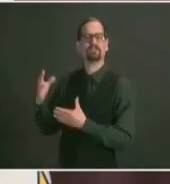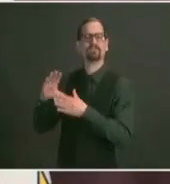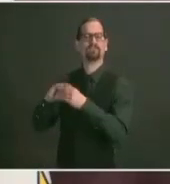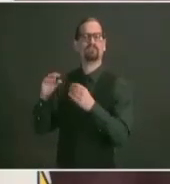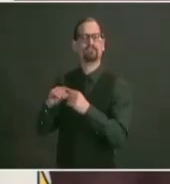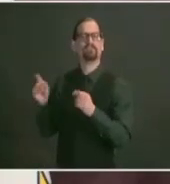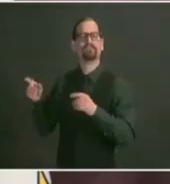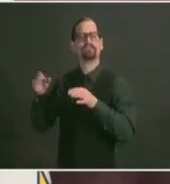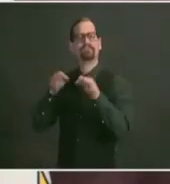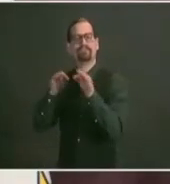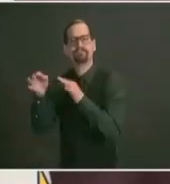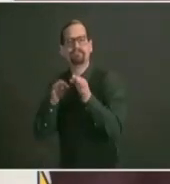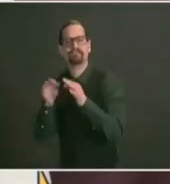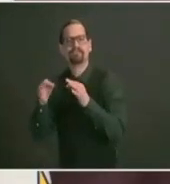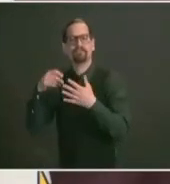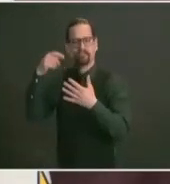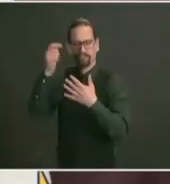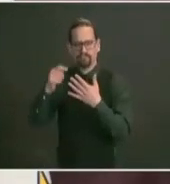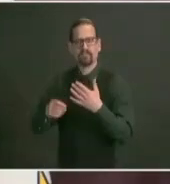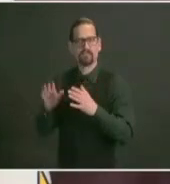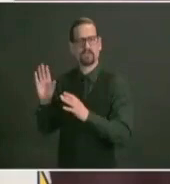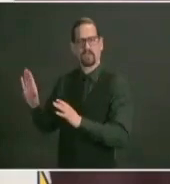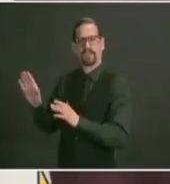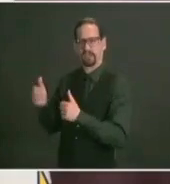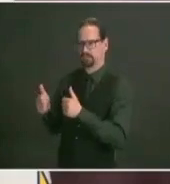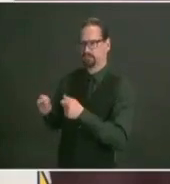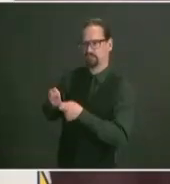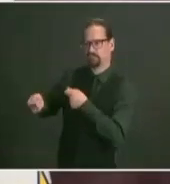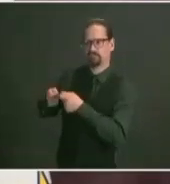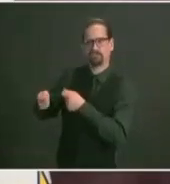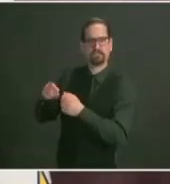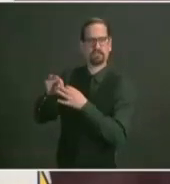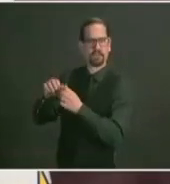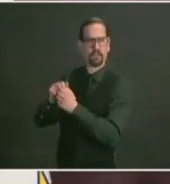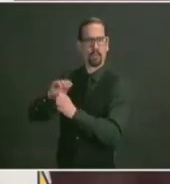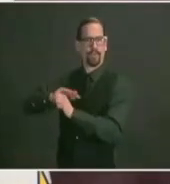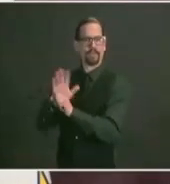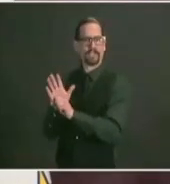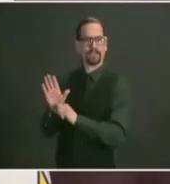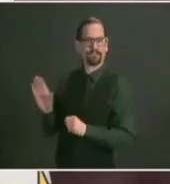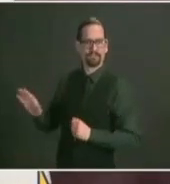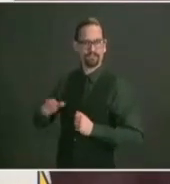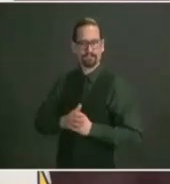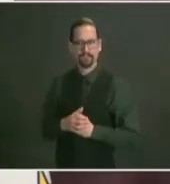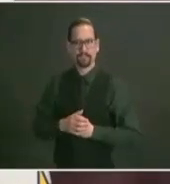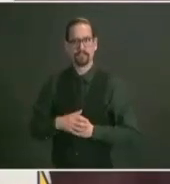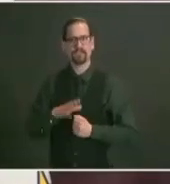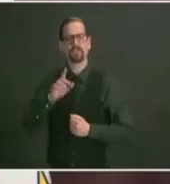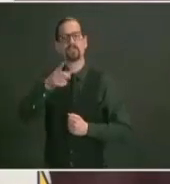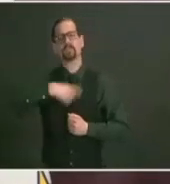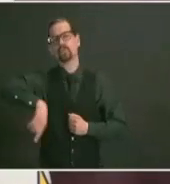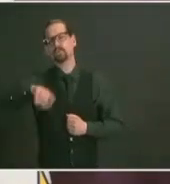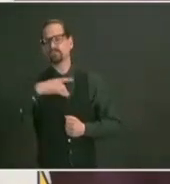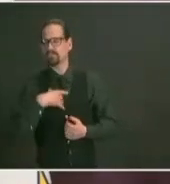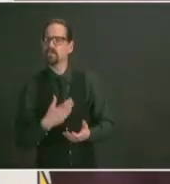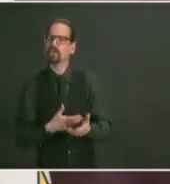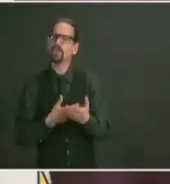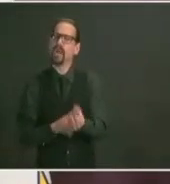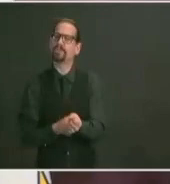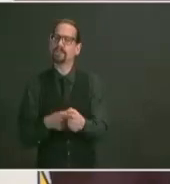our team forward you can have the same confidence that we do as you hear some of those really